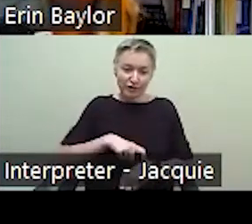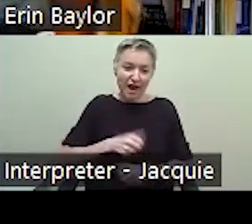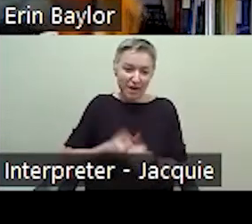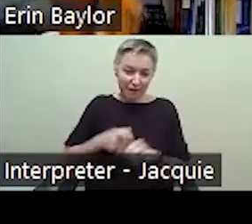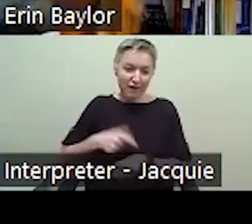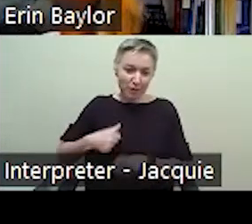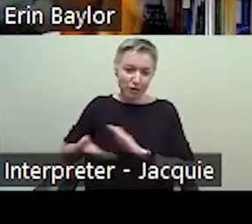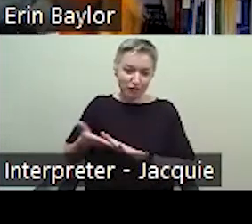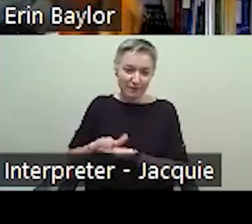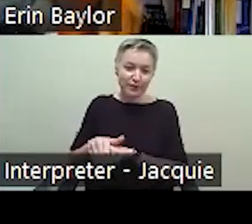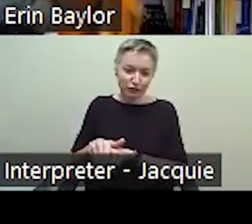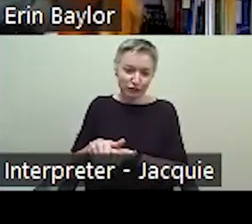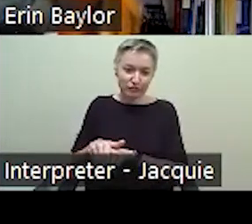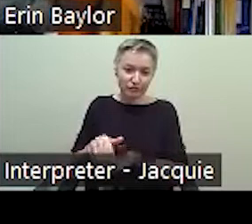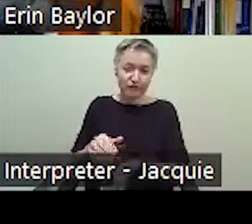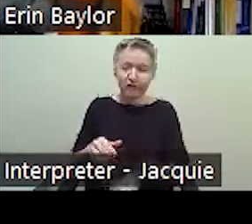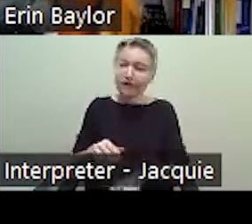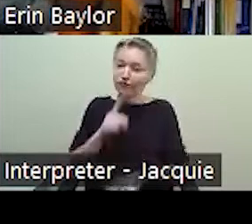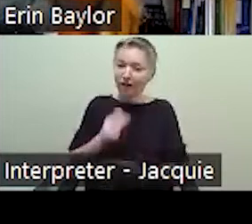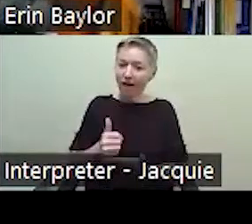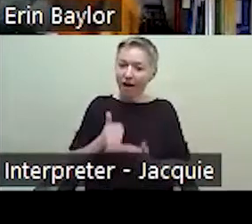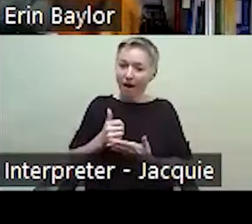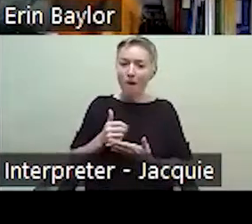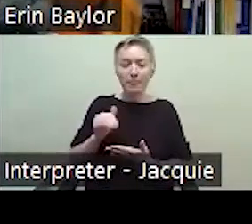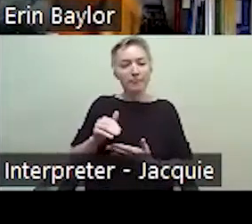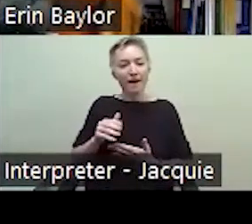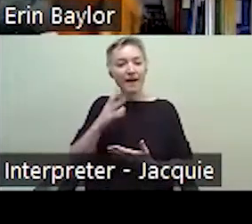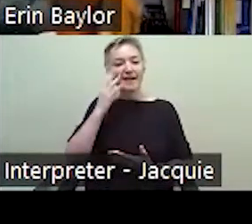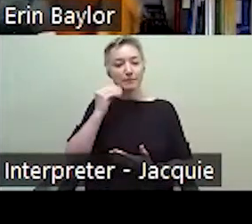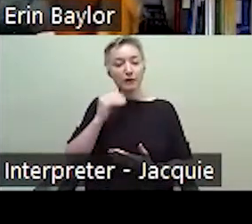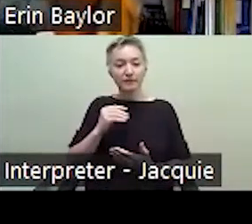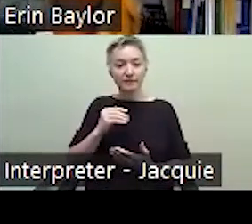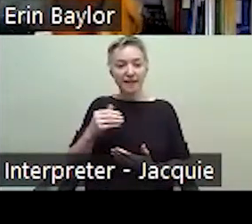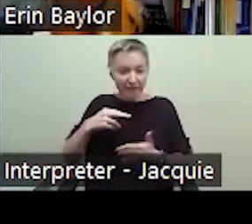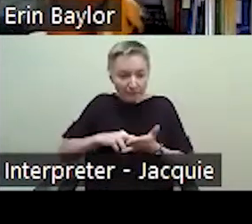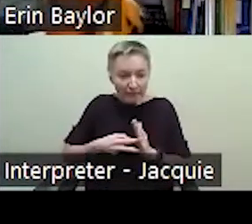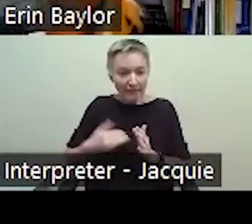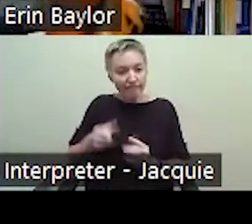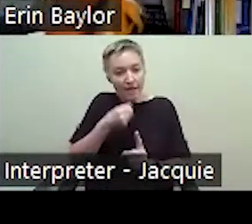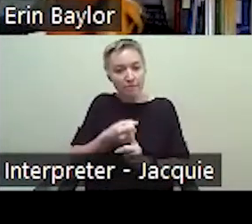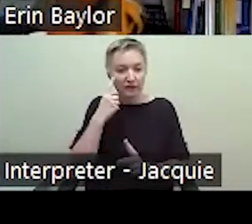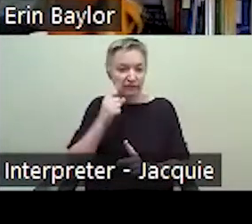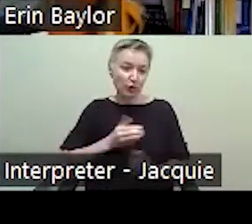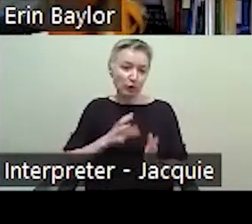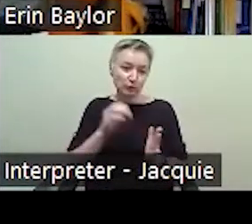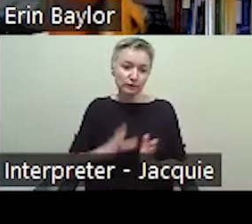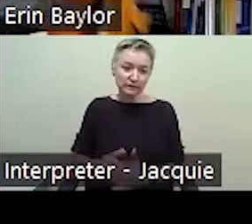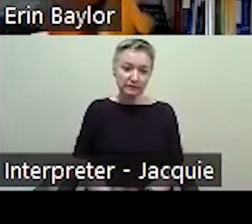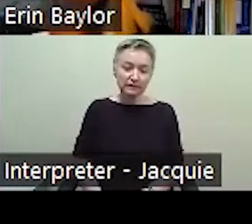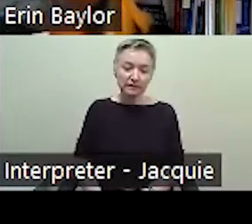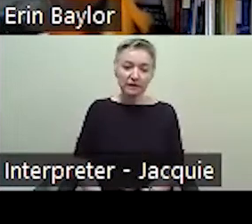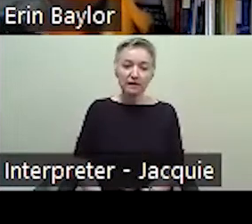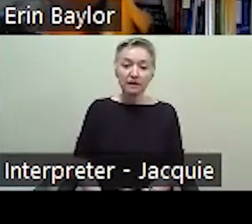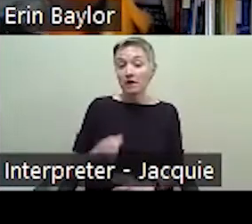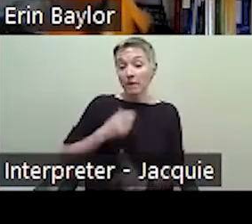this, to make this a really meaningful experience for our learners. I would say, based on